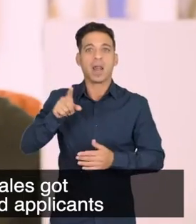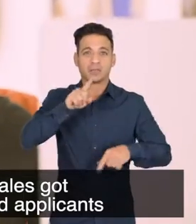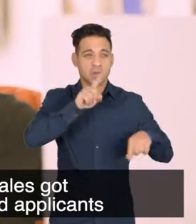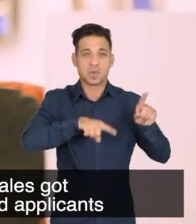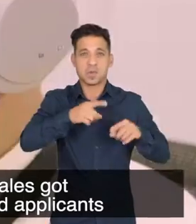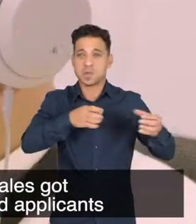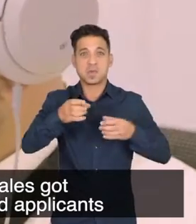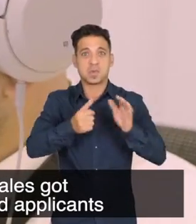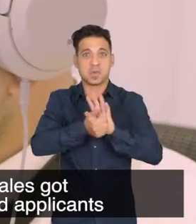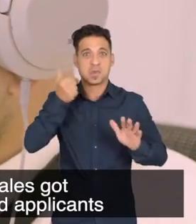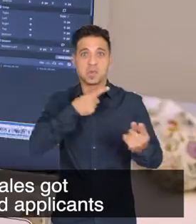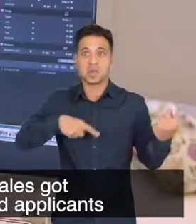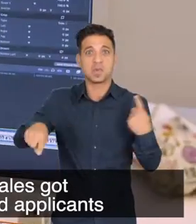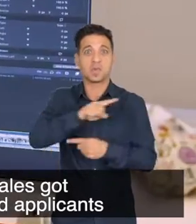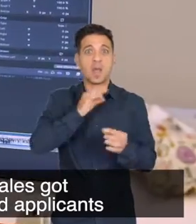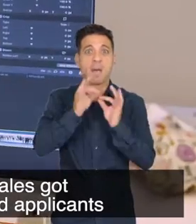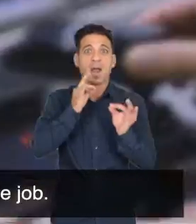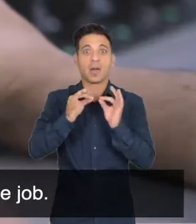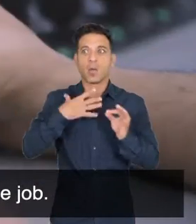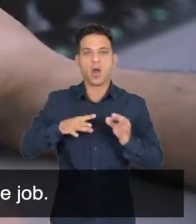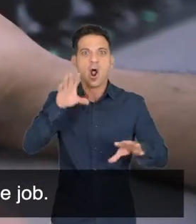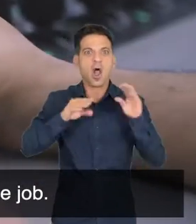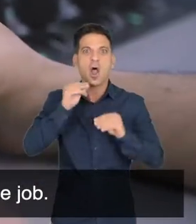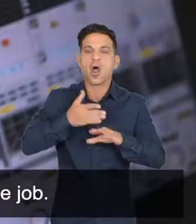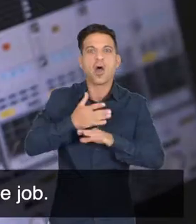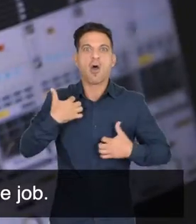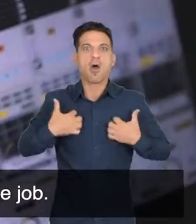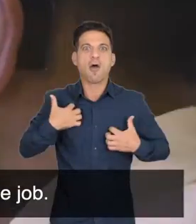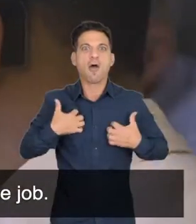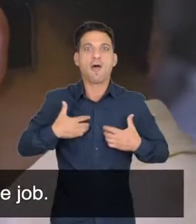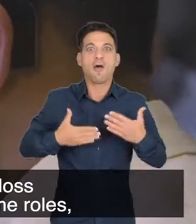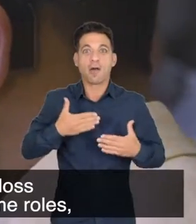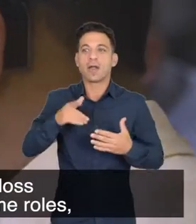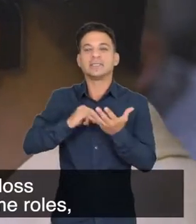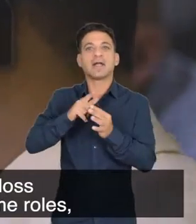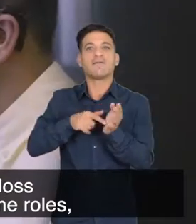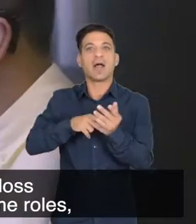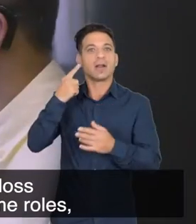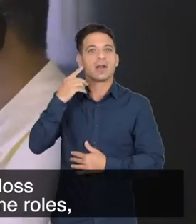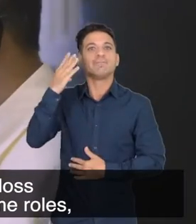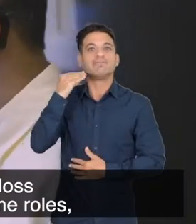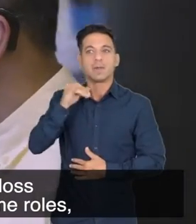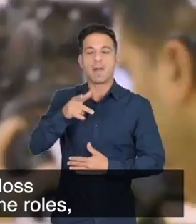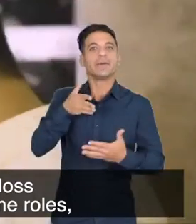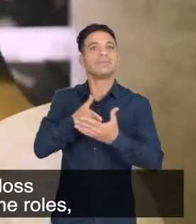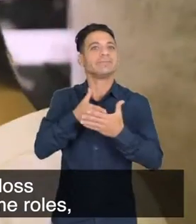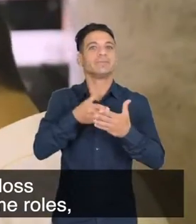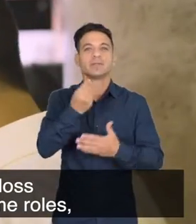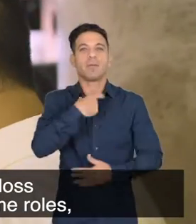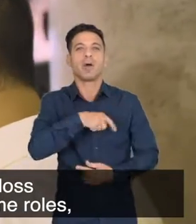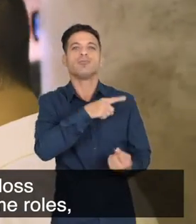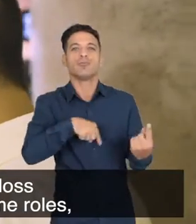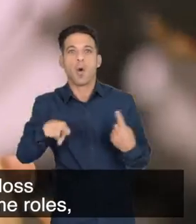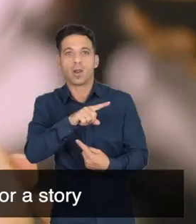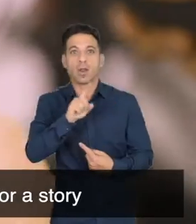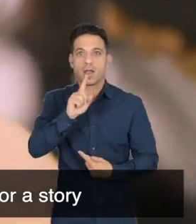got access to a diverse range of talented applicants who were ready to learn on the job. And while Safian's hearing loss might have been a